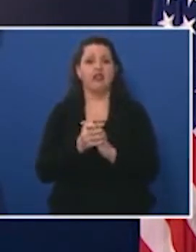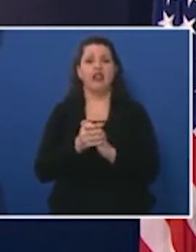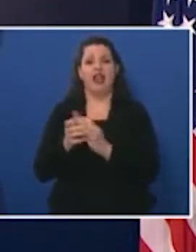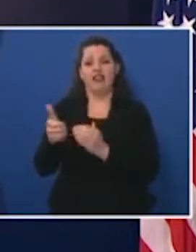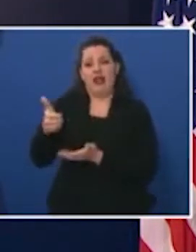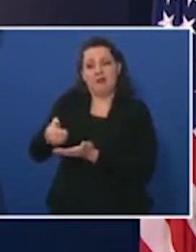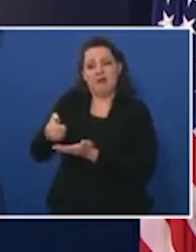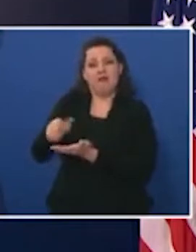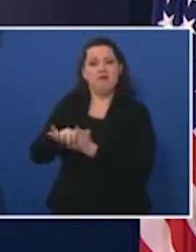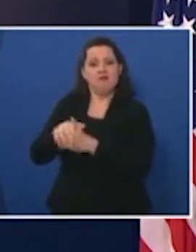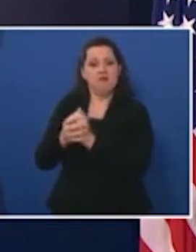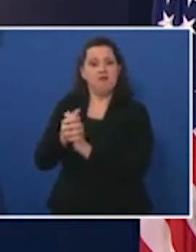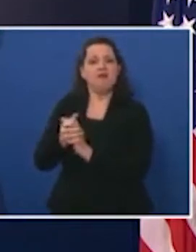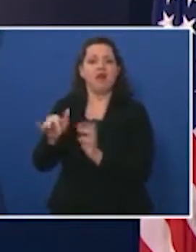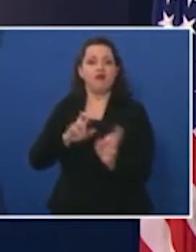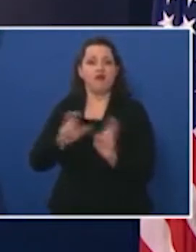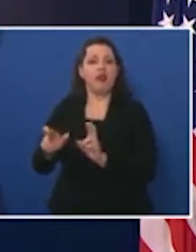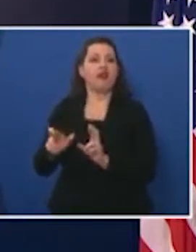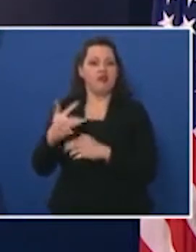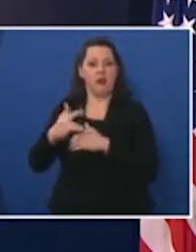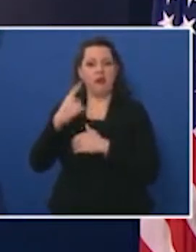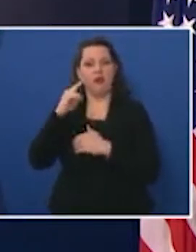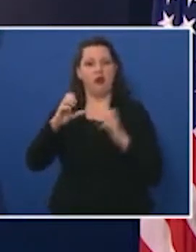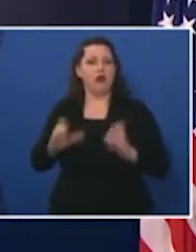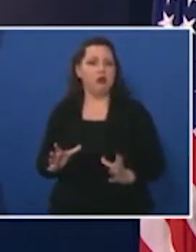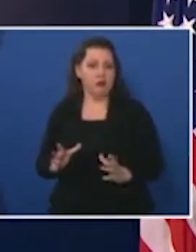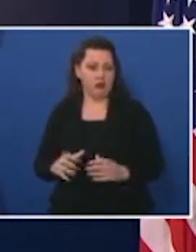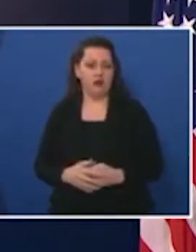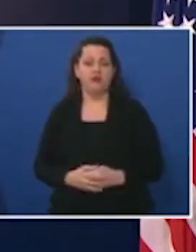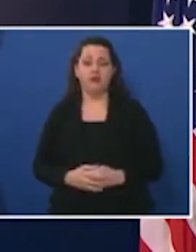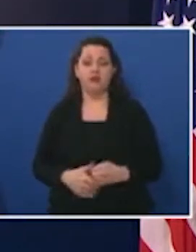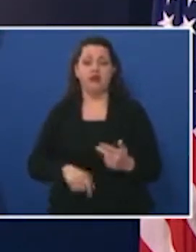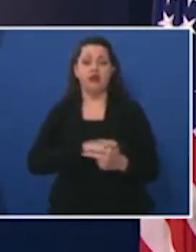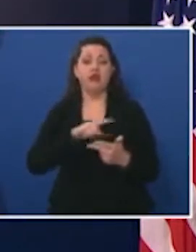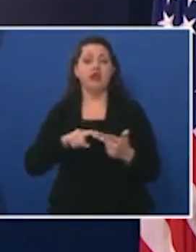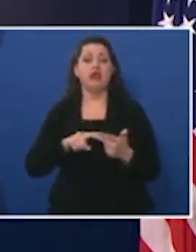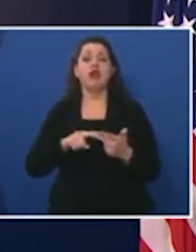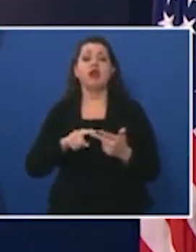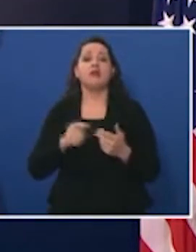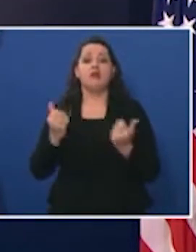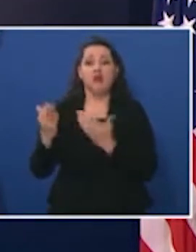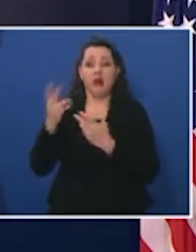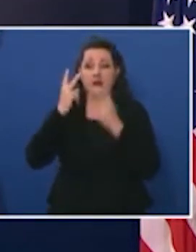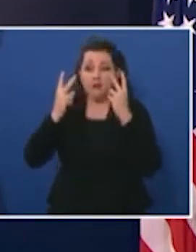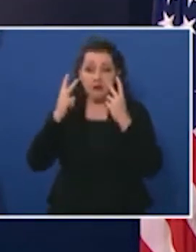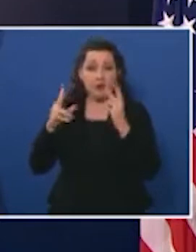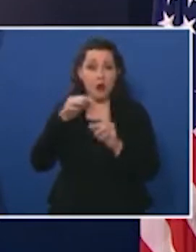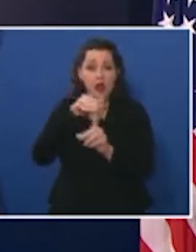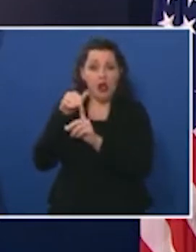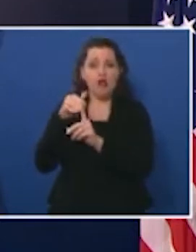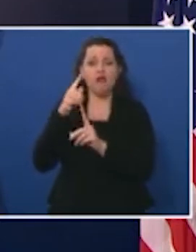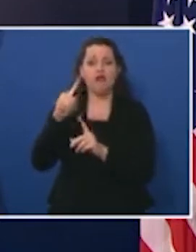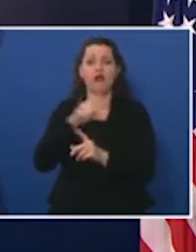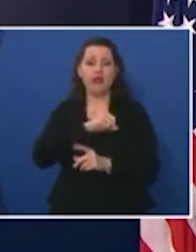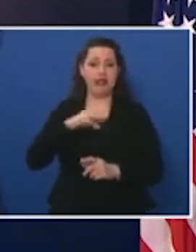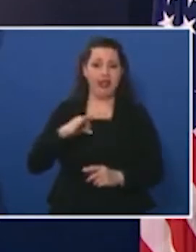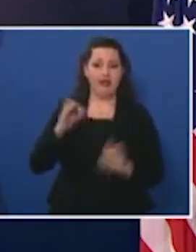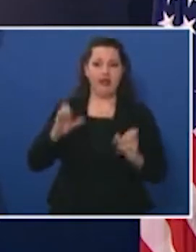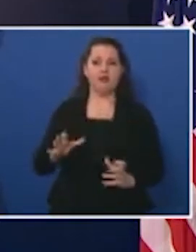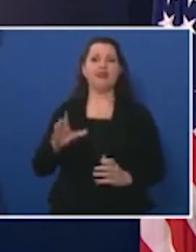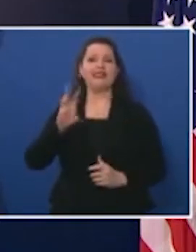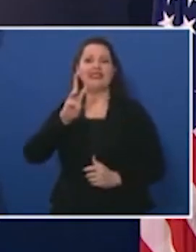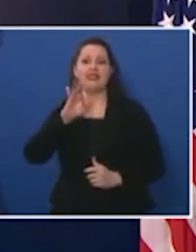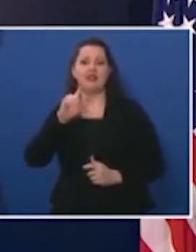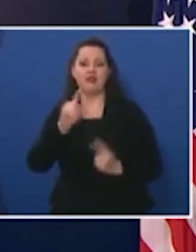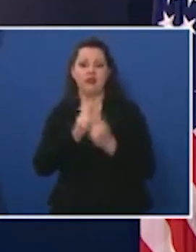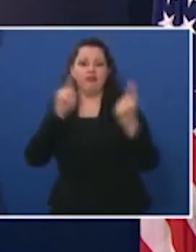are readily available for customers and staff providing visual reminders for staff and customers to stay at least six feet away